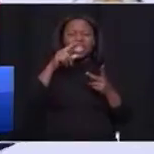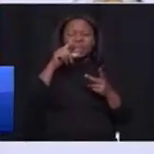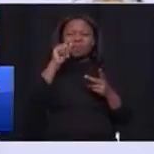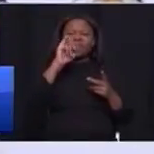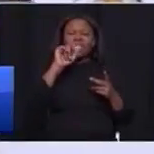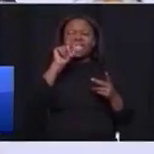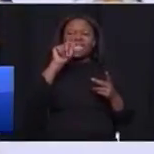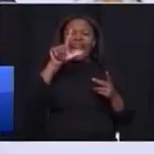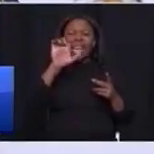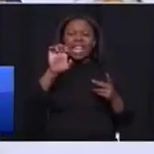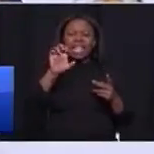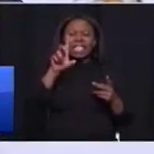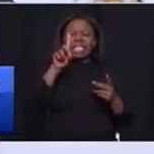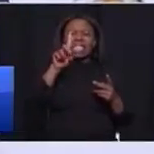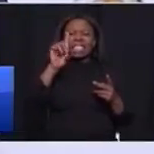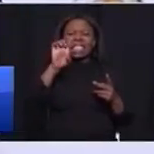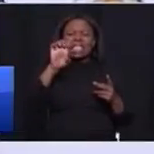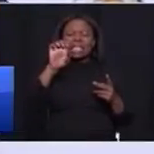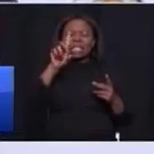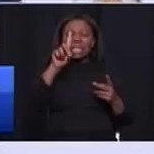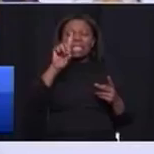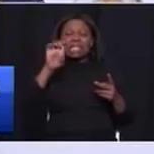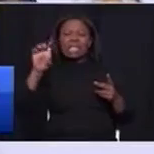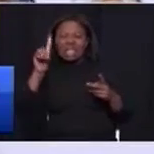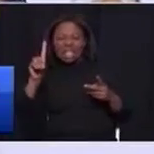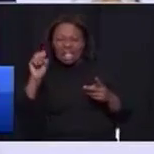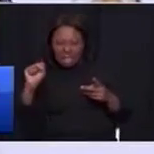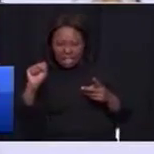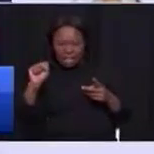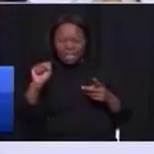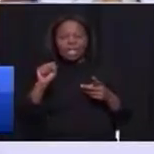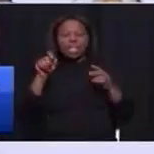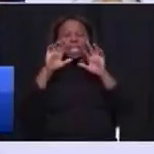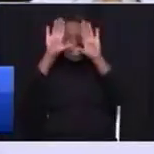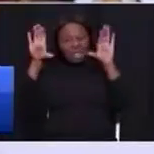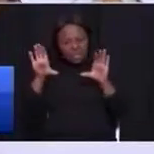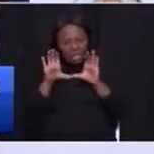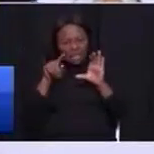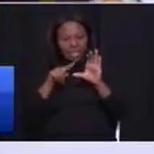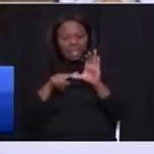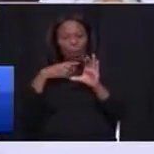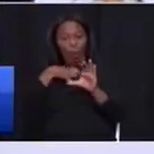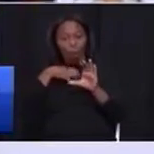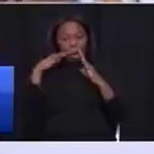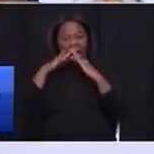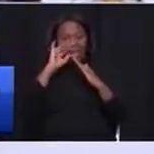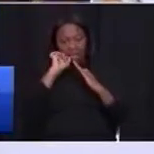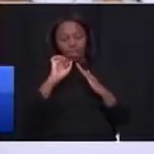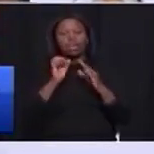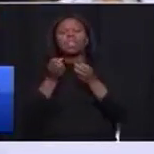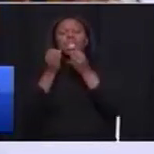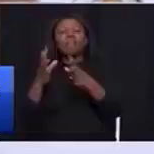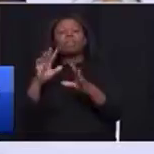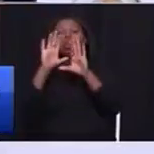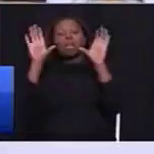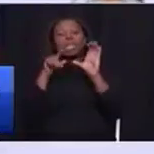And I know there's a big problem. Some of the townships are not declared and therefore undeclared townships. It makes it difficult